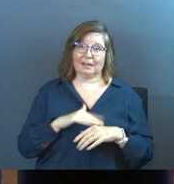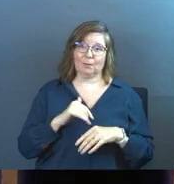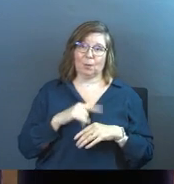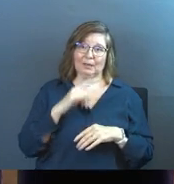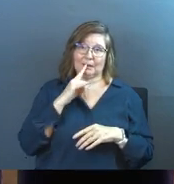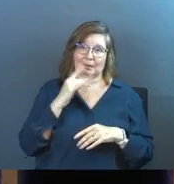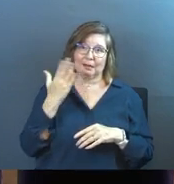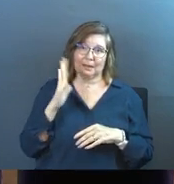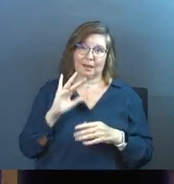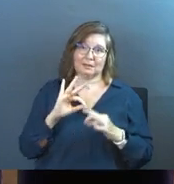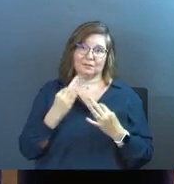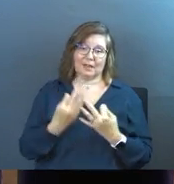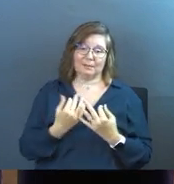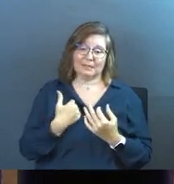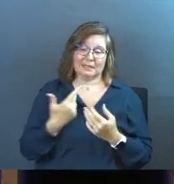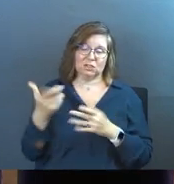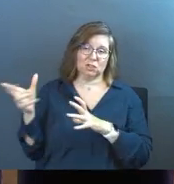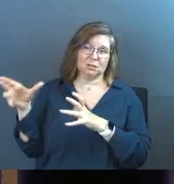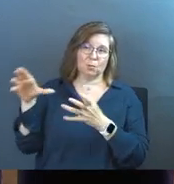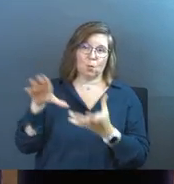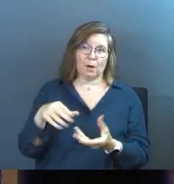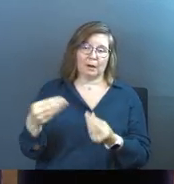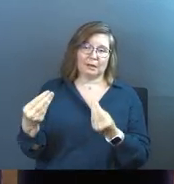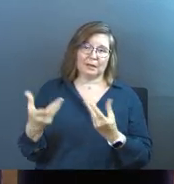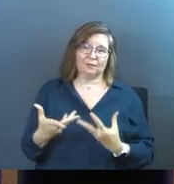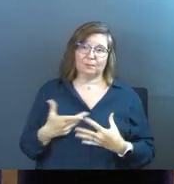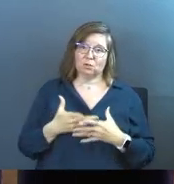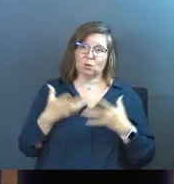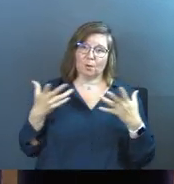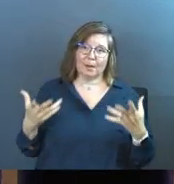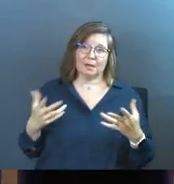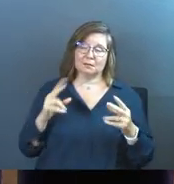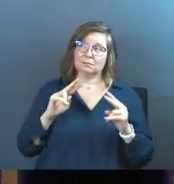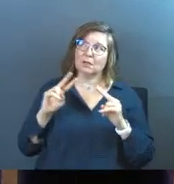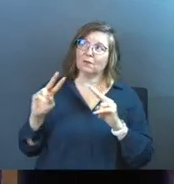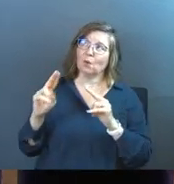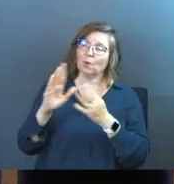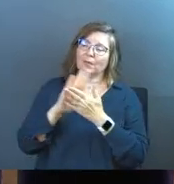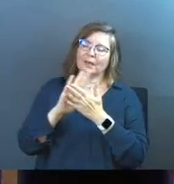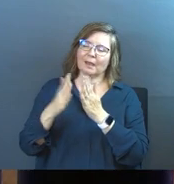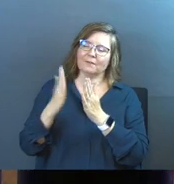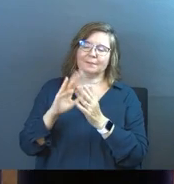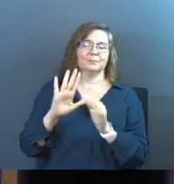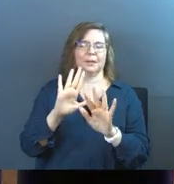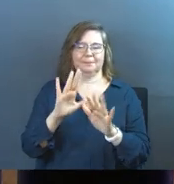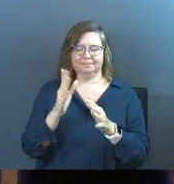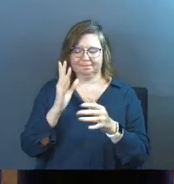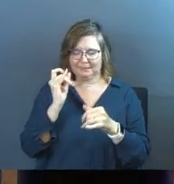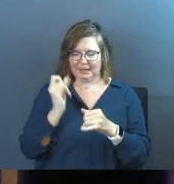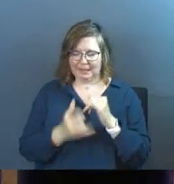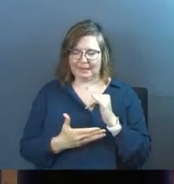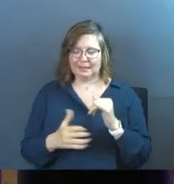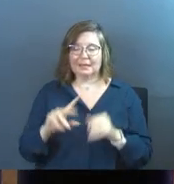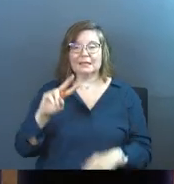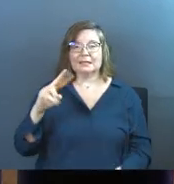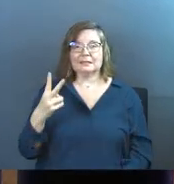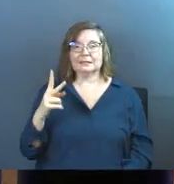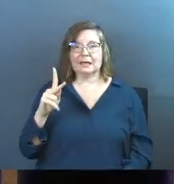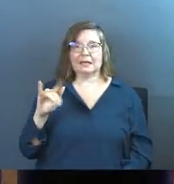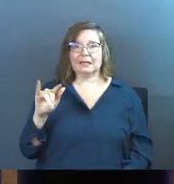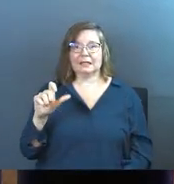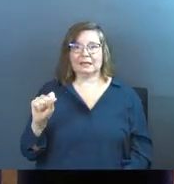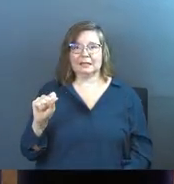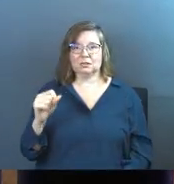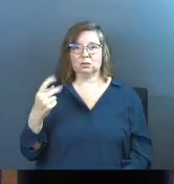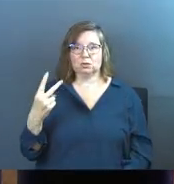in God's family. He's just poured out so much. Behold the kindness of God. Okay, last thing and then I'll let you go. Second Kings chapter two,